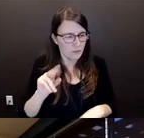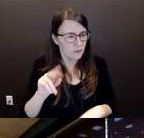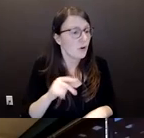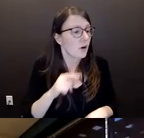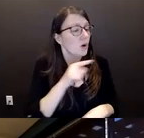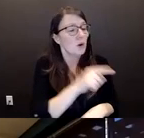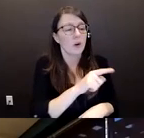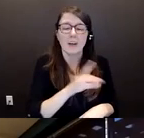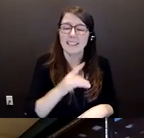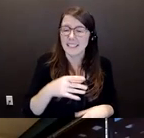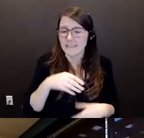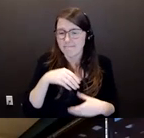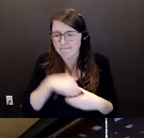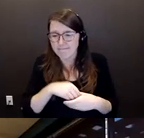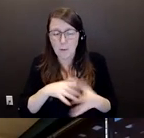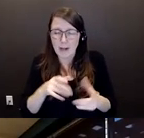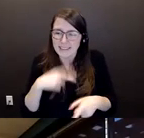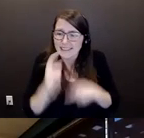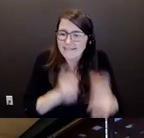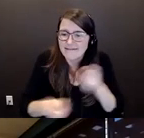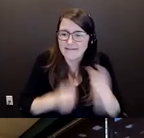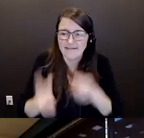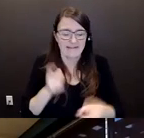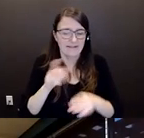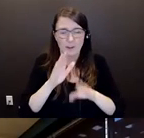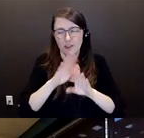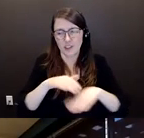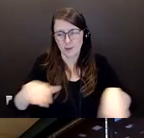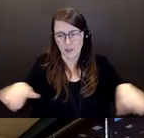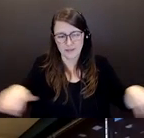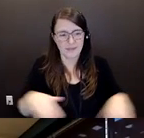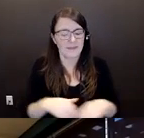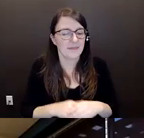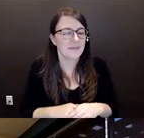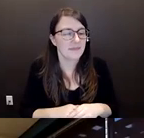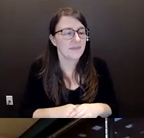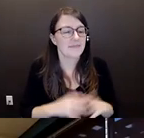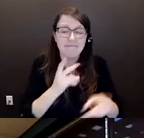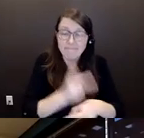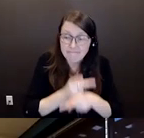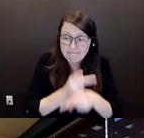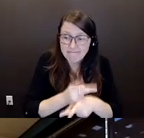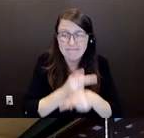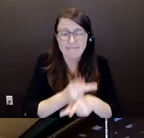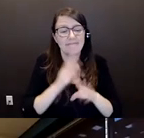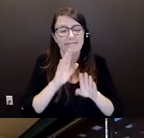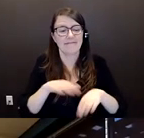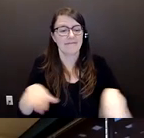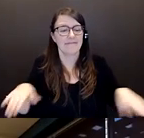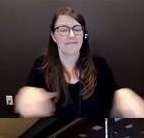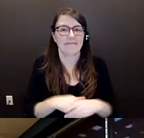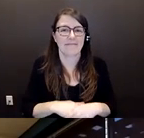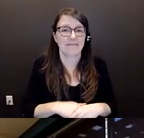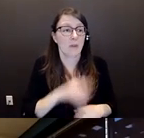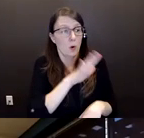giving spirit when it came to children and to caring for them. Some of her